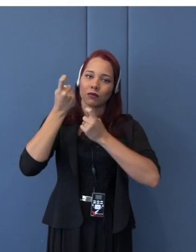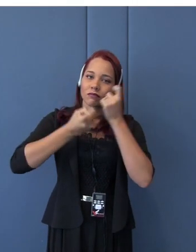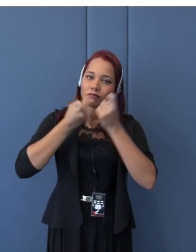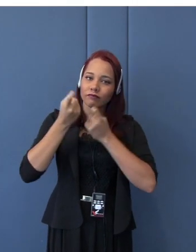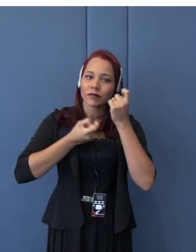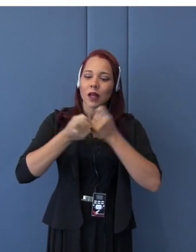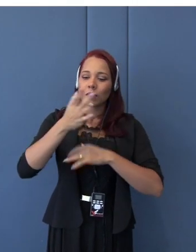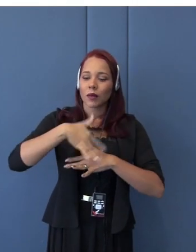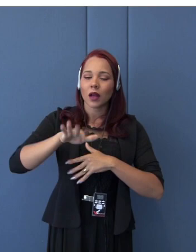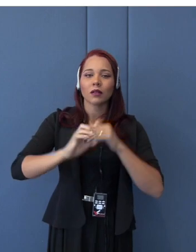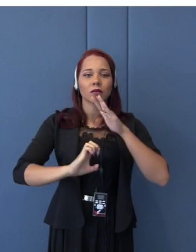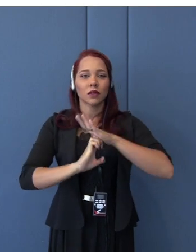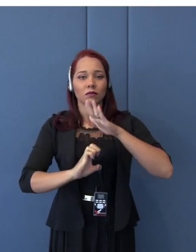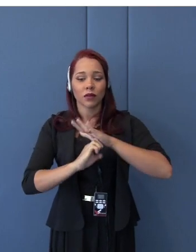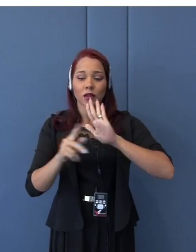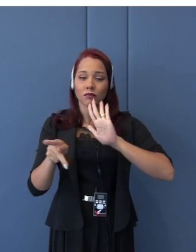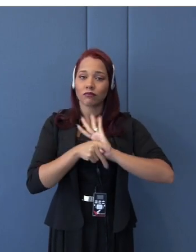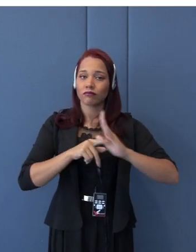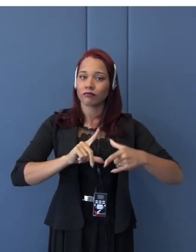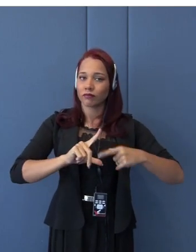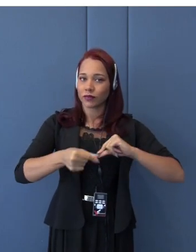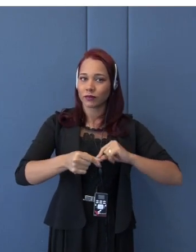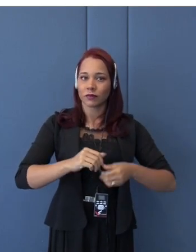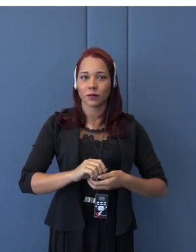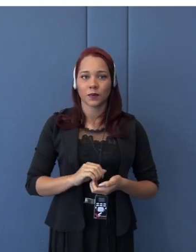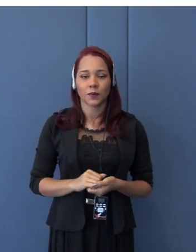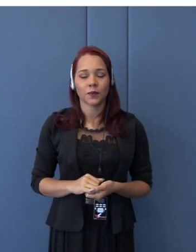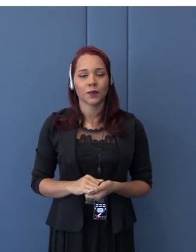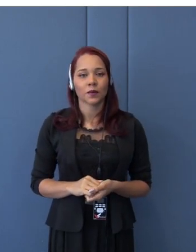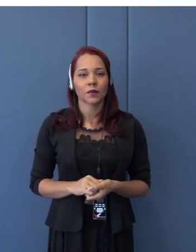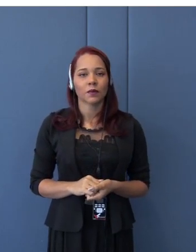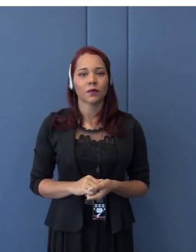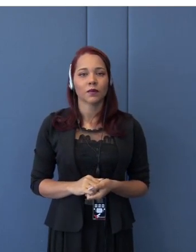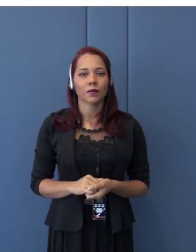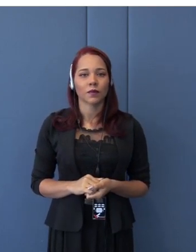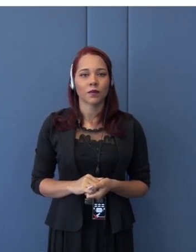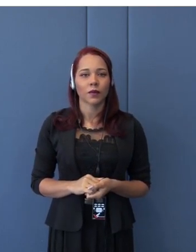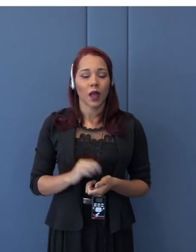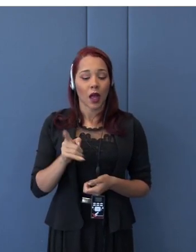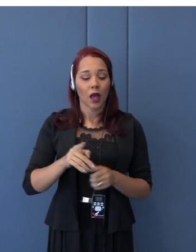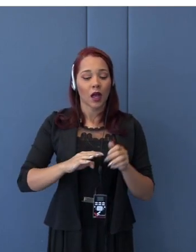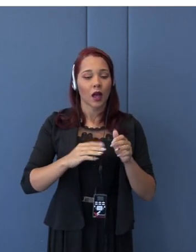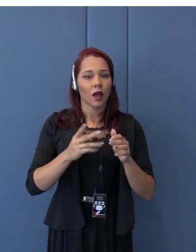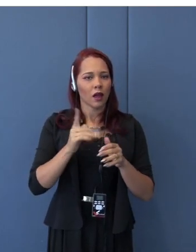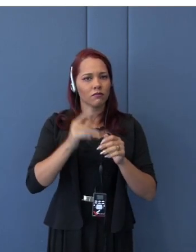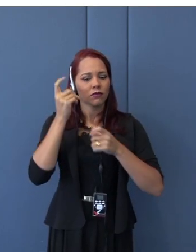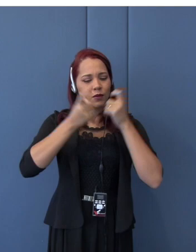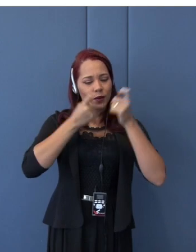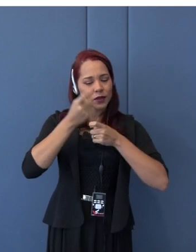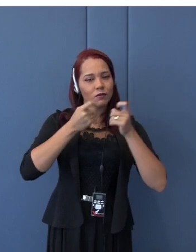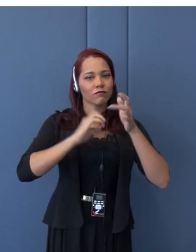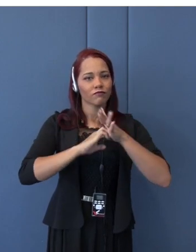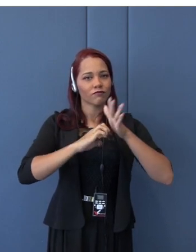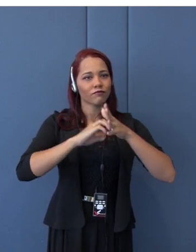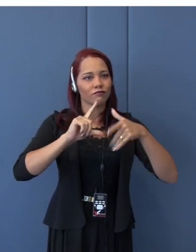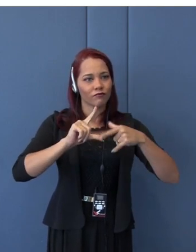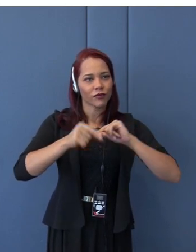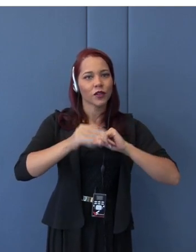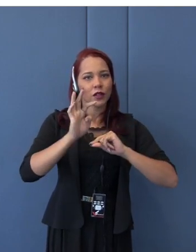who have been presented in the UK.